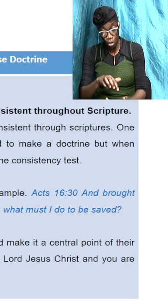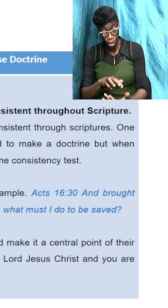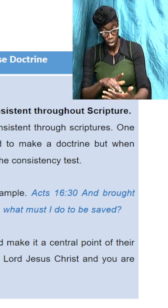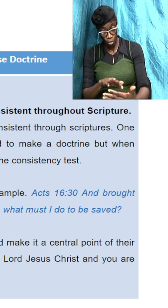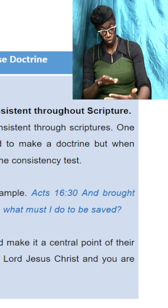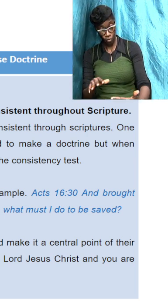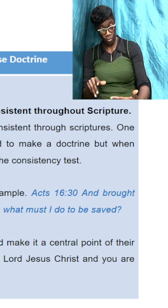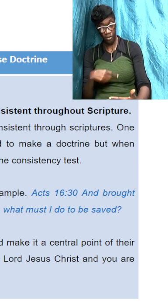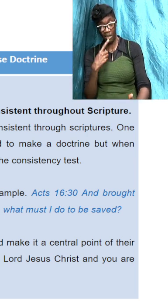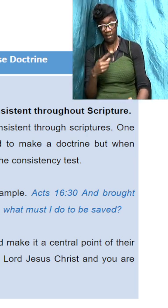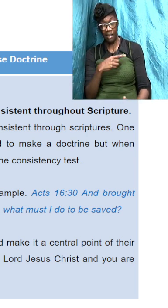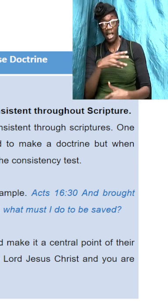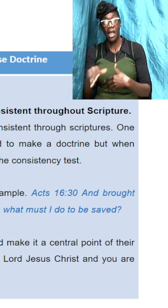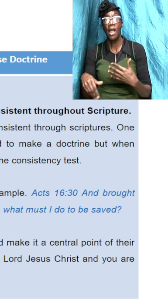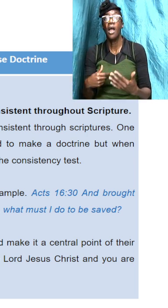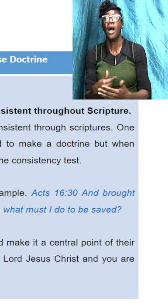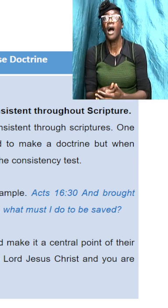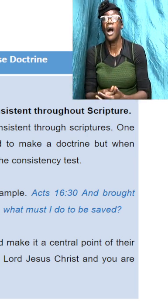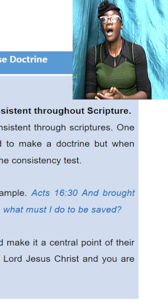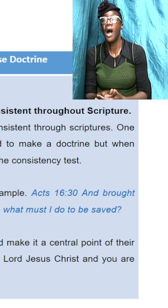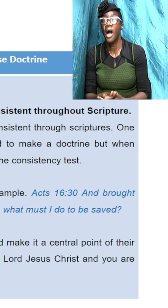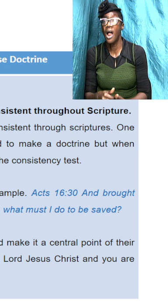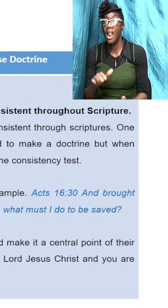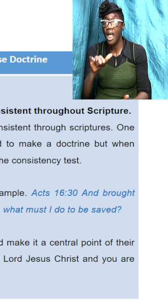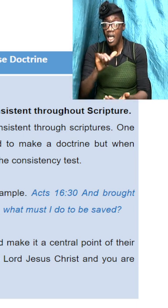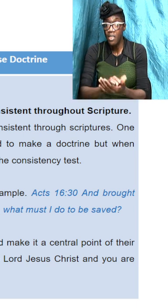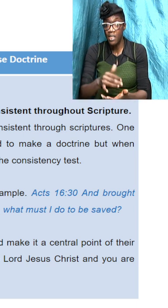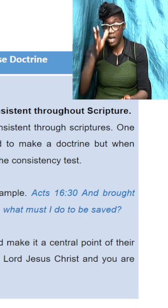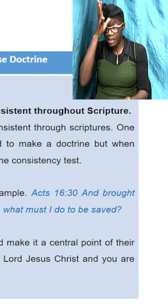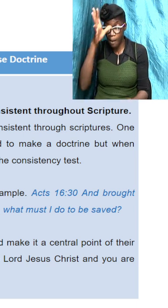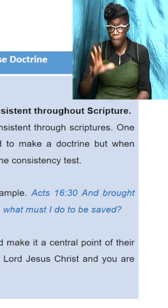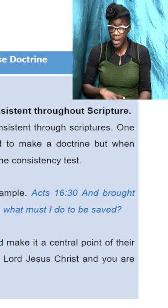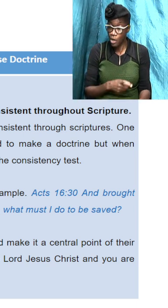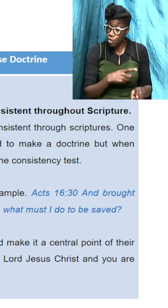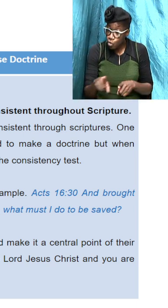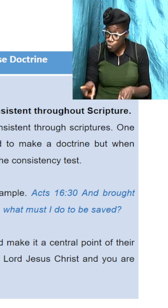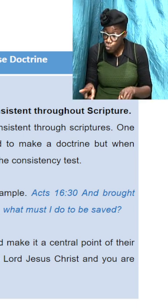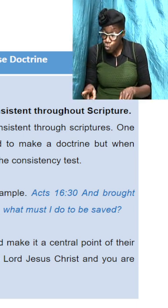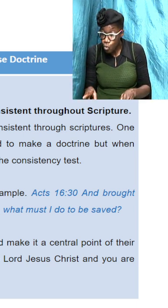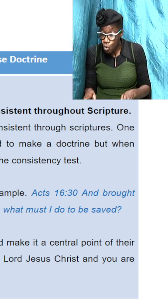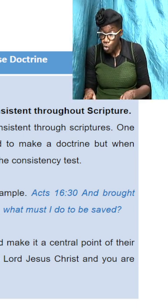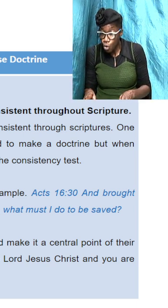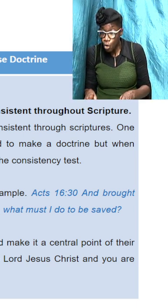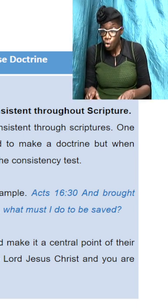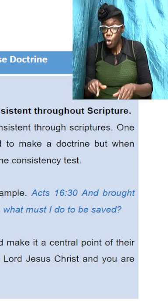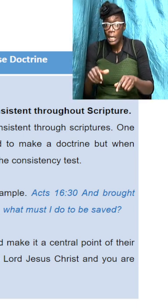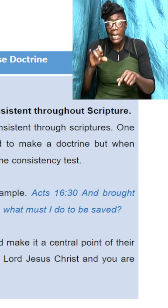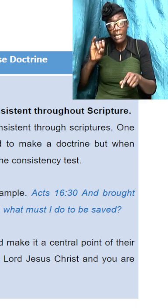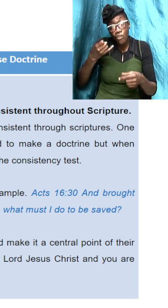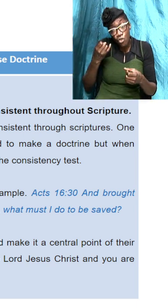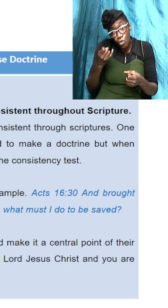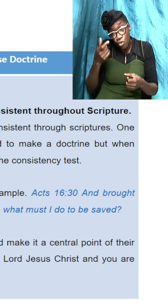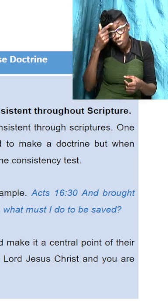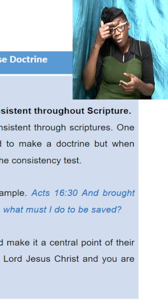look here all that a man must do in order to be saved is to believe on the Lord Jesus Christ